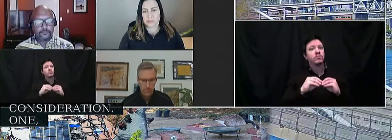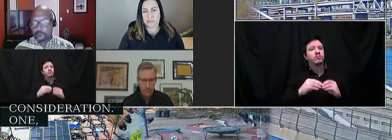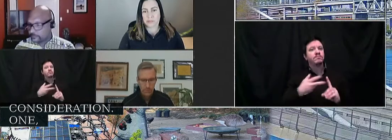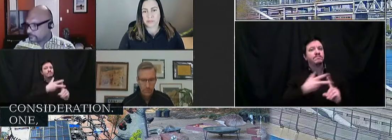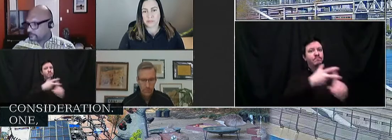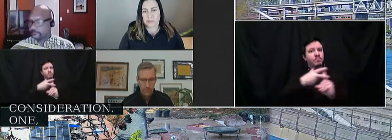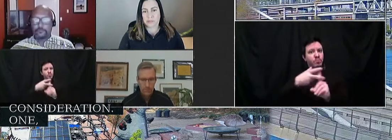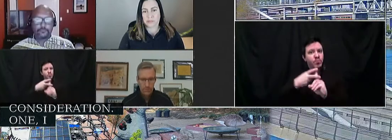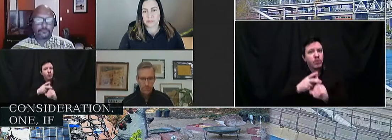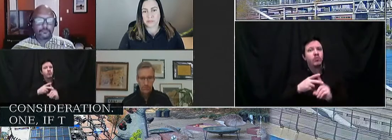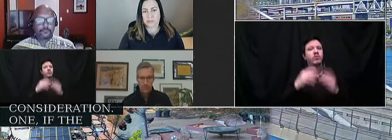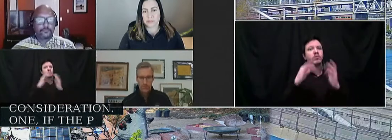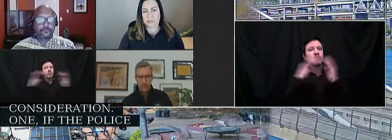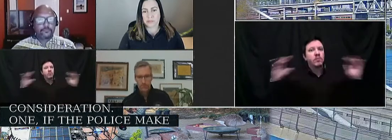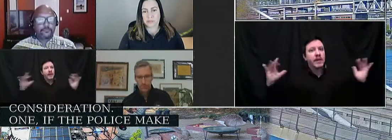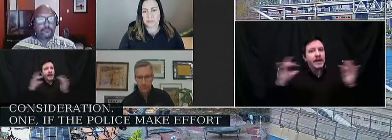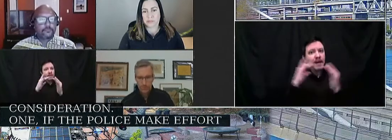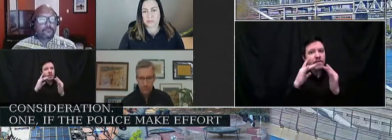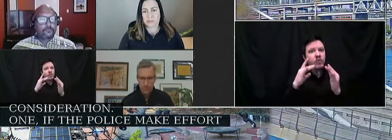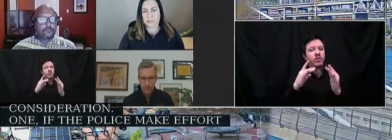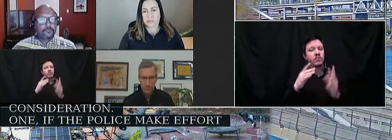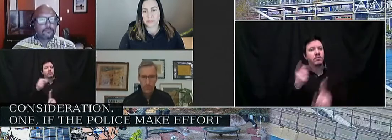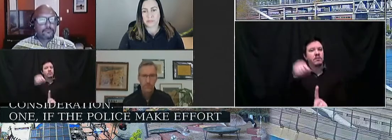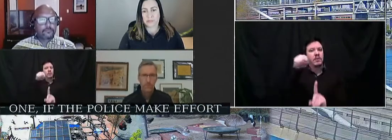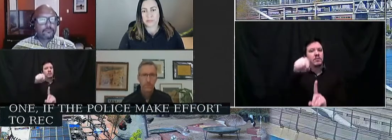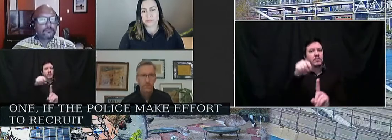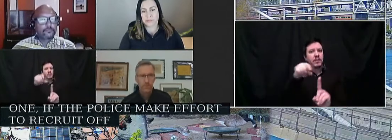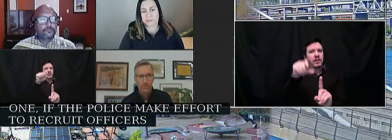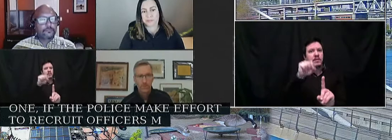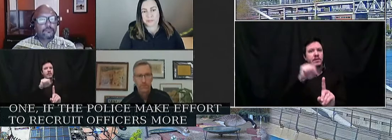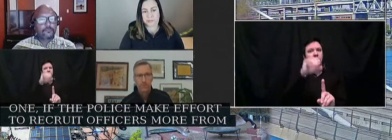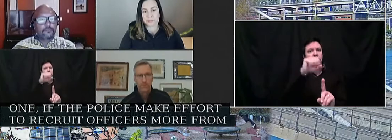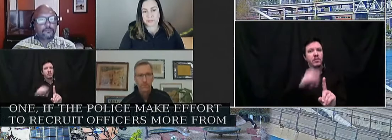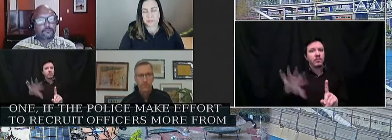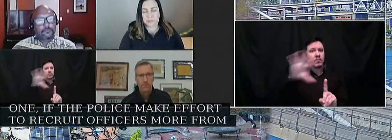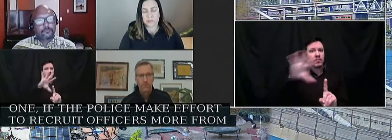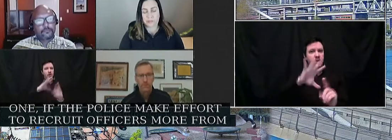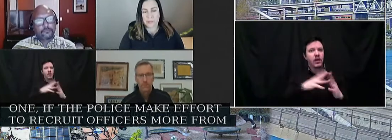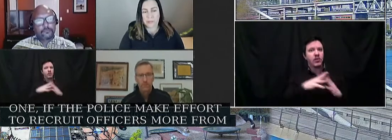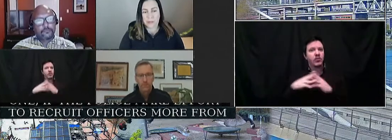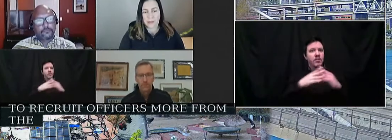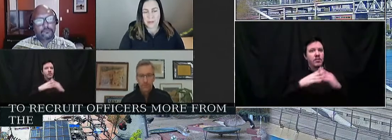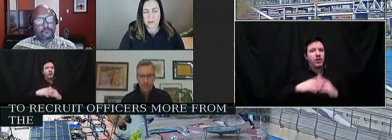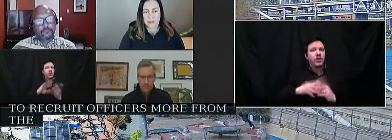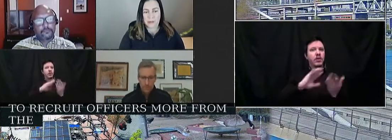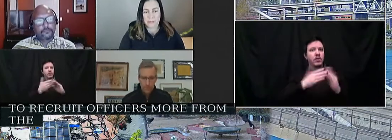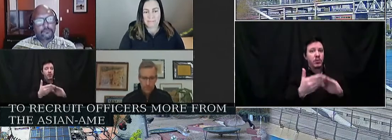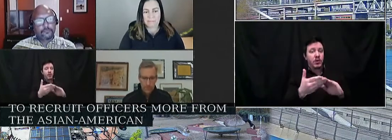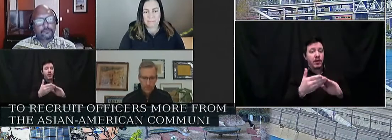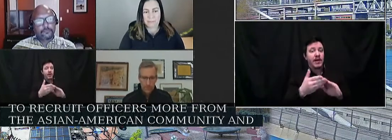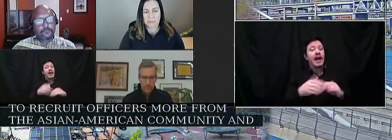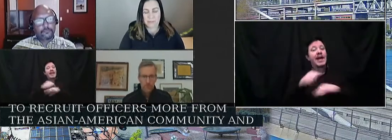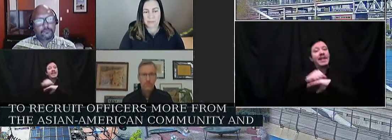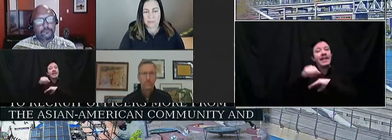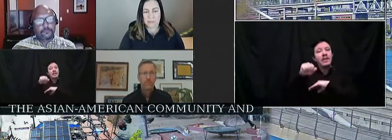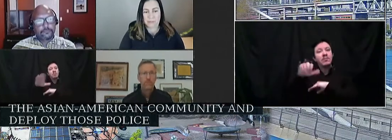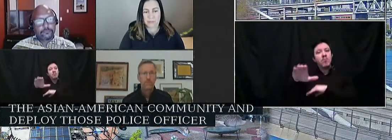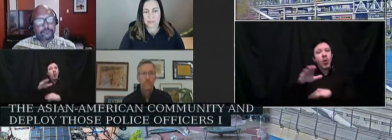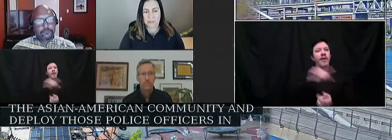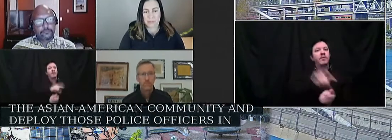more from Asian American community and deploy those police officers in the neighborhoods